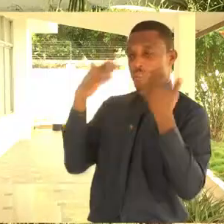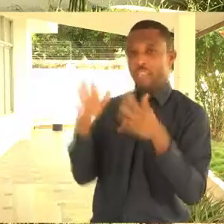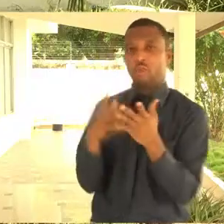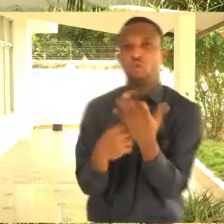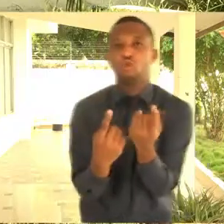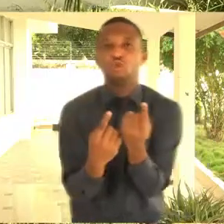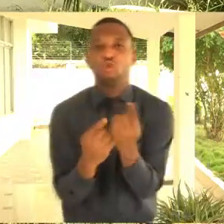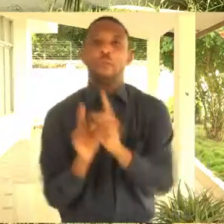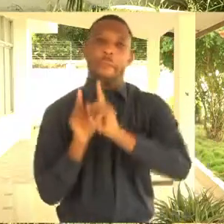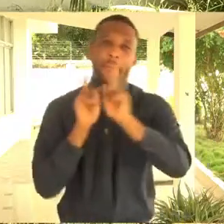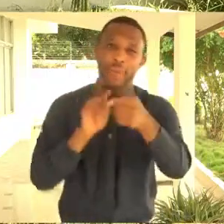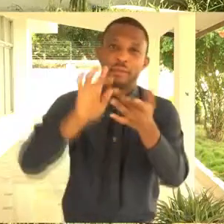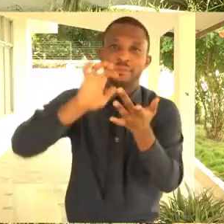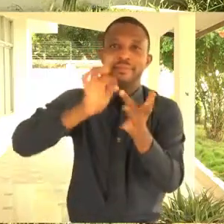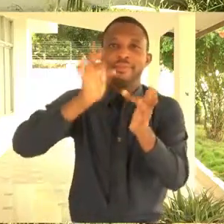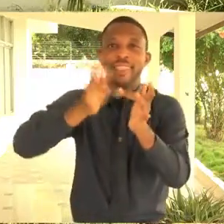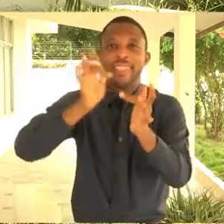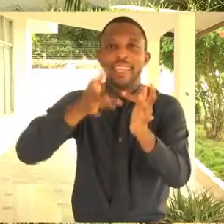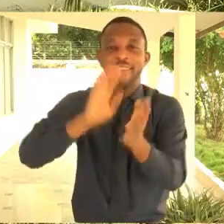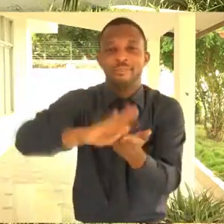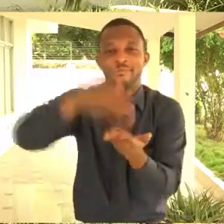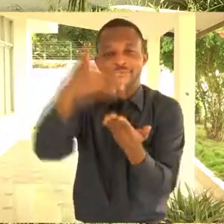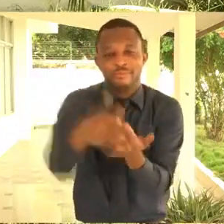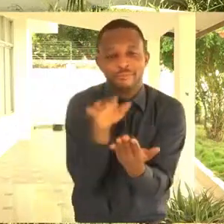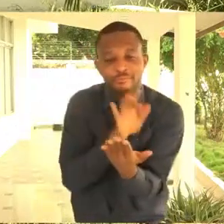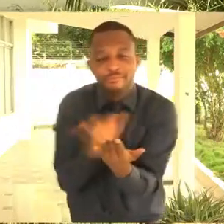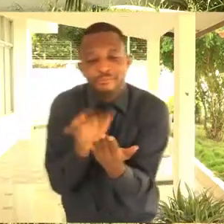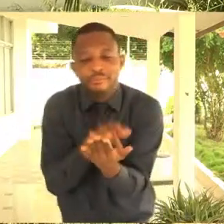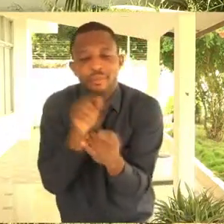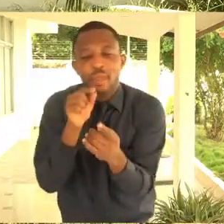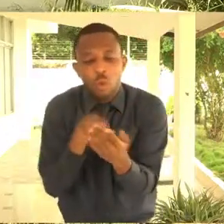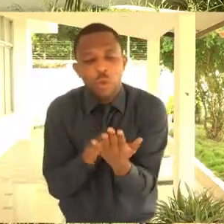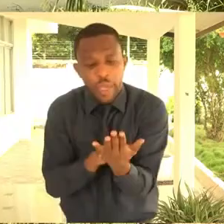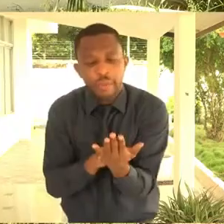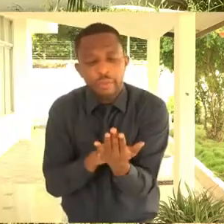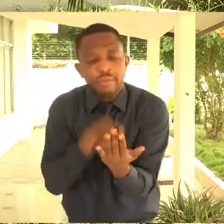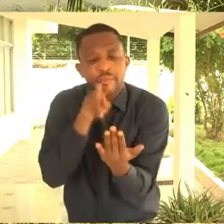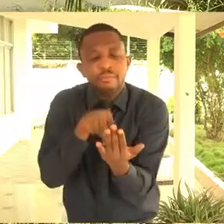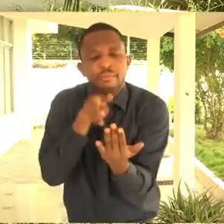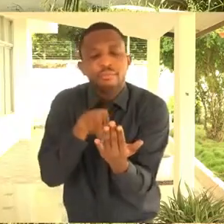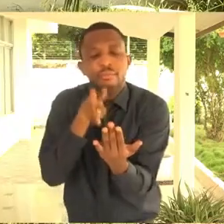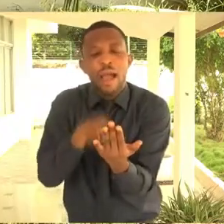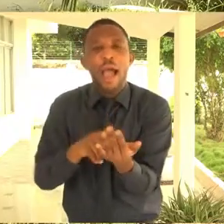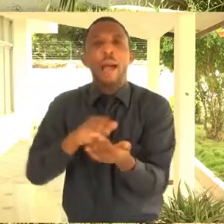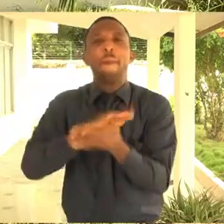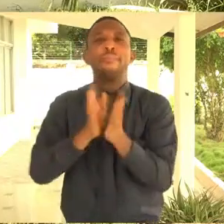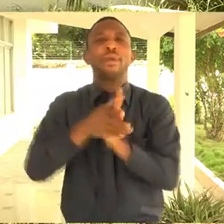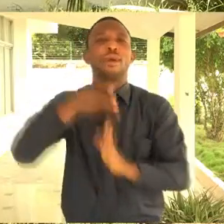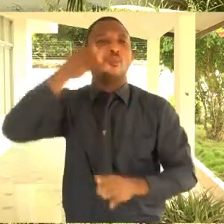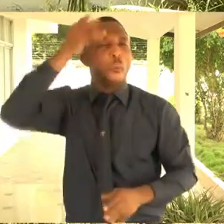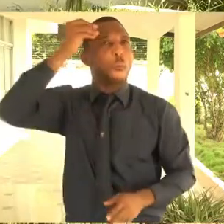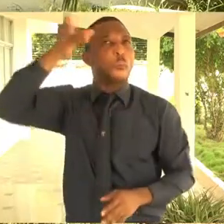get something so that when you go, that person who is speaking and does not even think about you as an interpreter